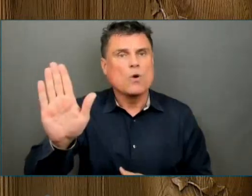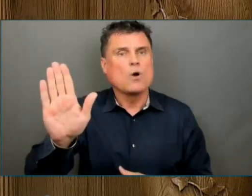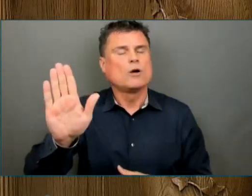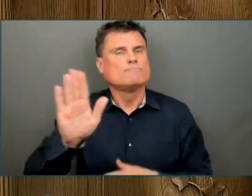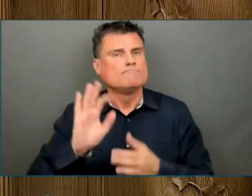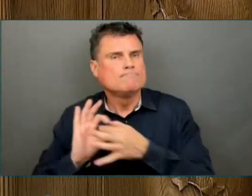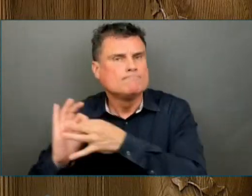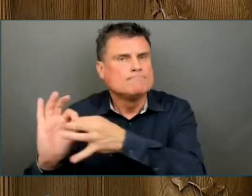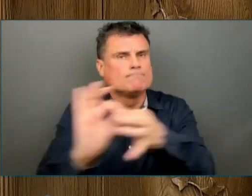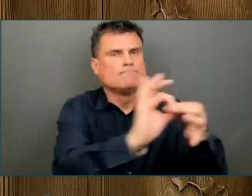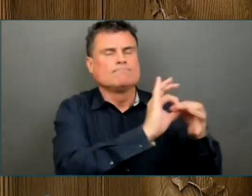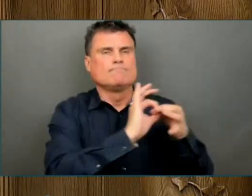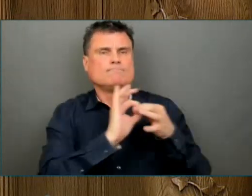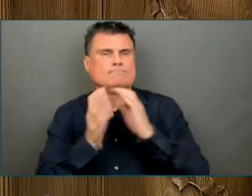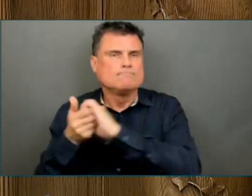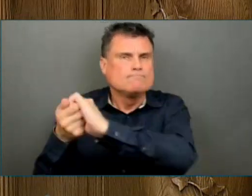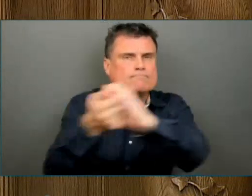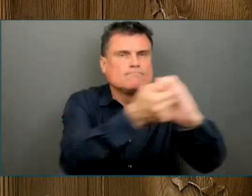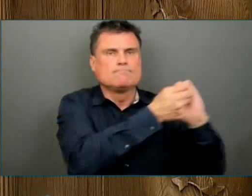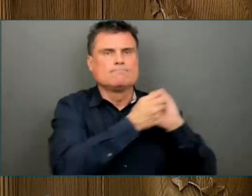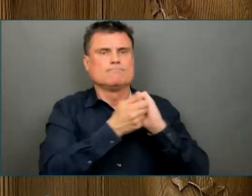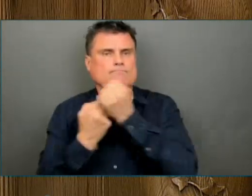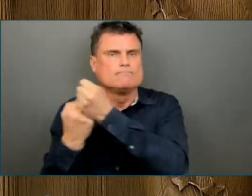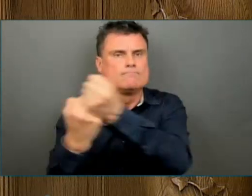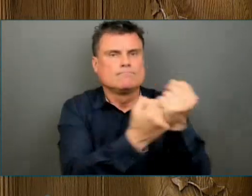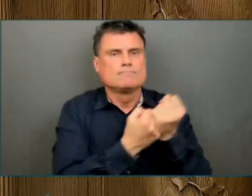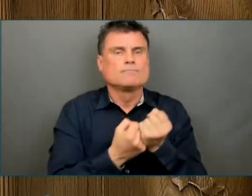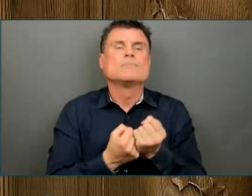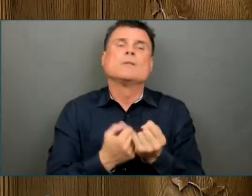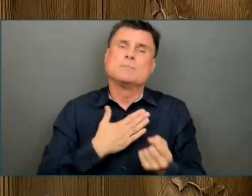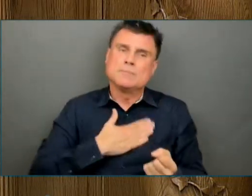take good care and stay safe. Thank you. Hey, Chika.